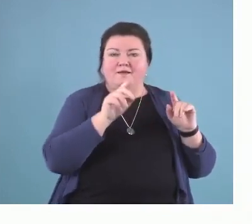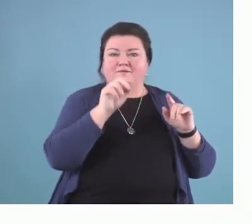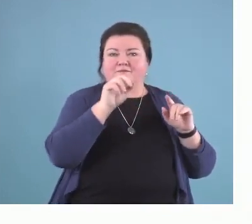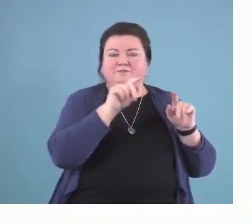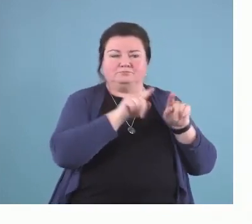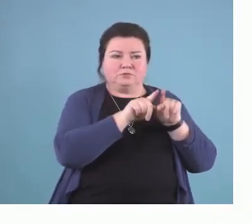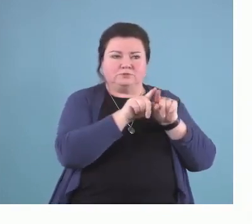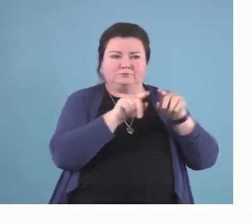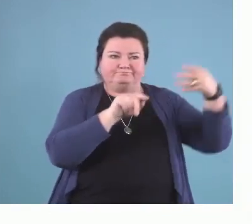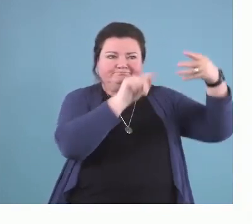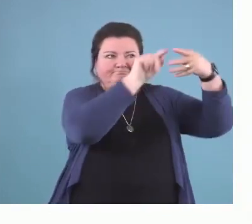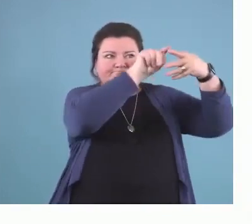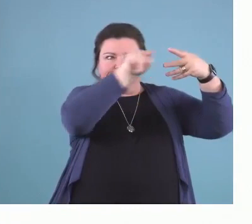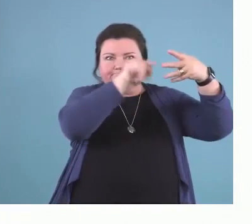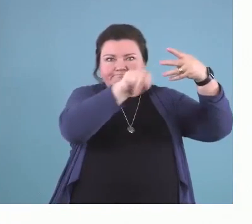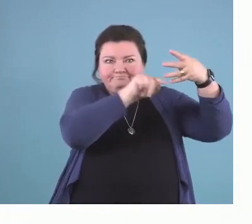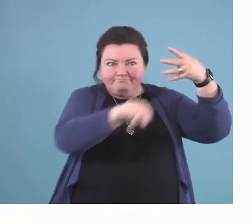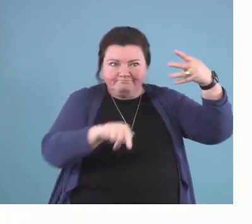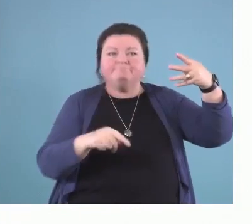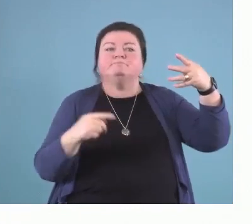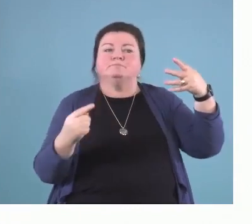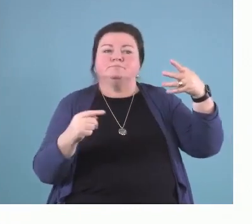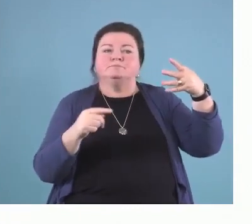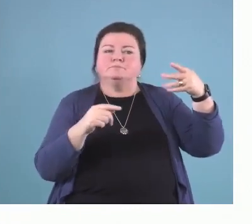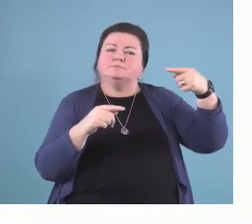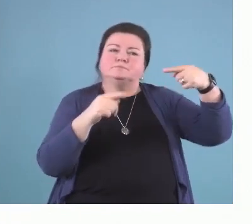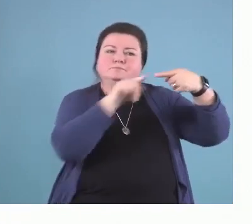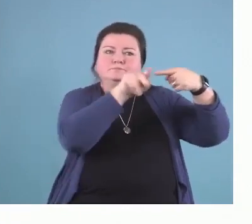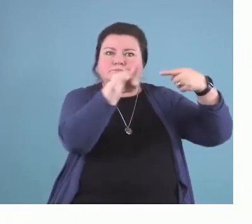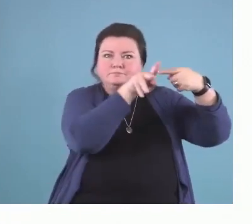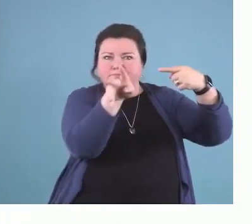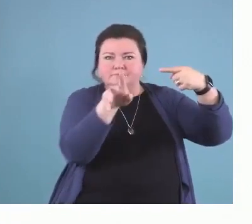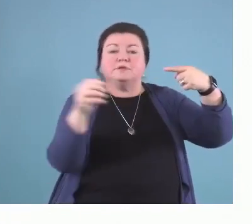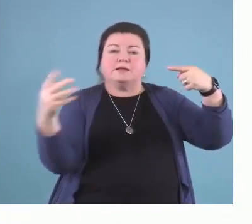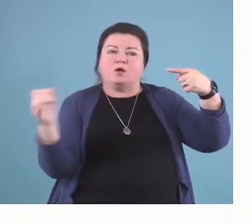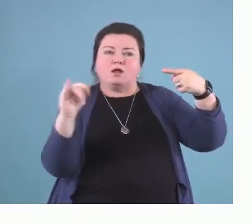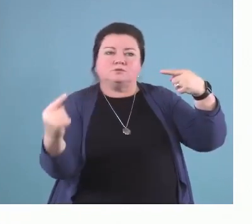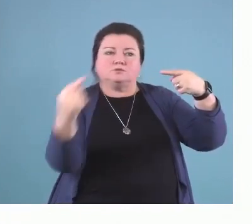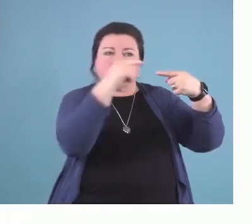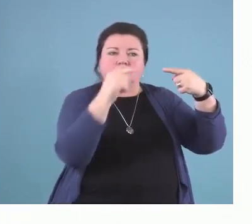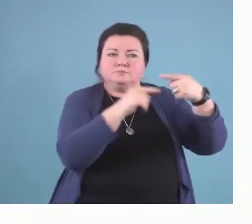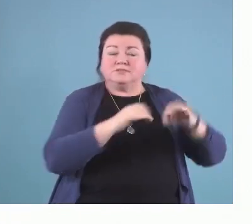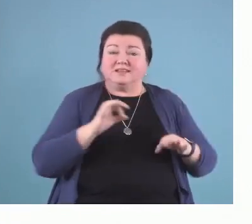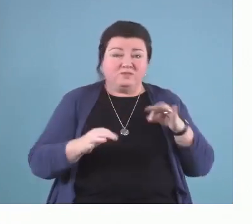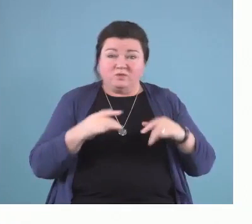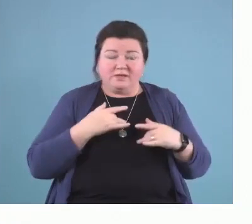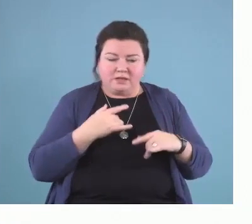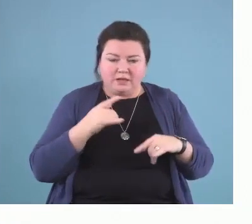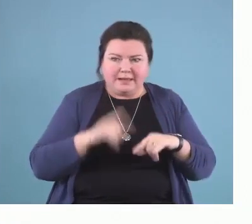Because if you feel like you can't do it, then why would you be internally motivated to try and do something?